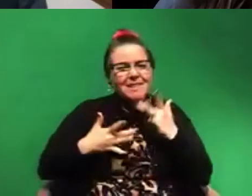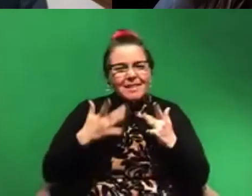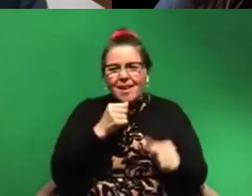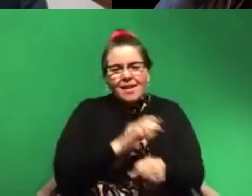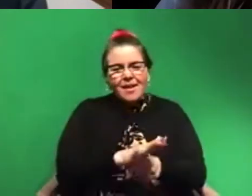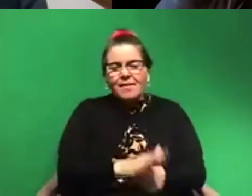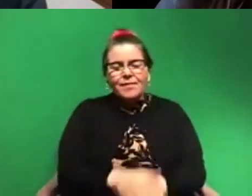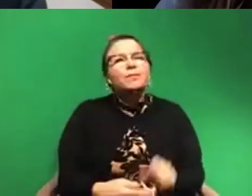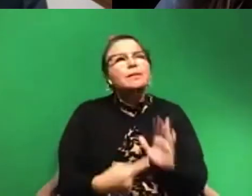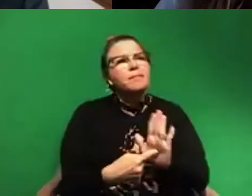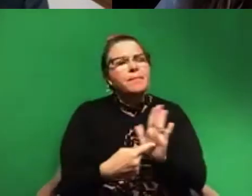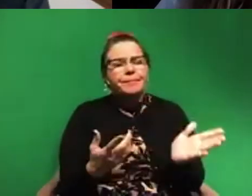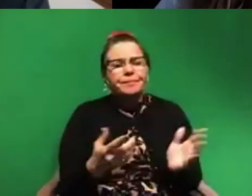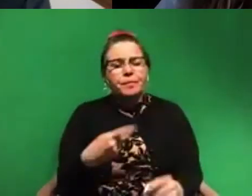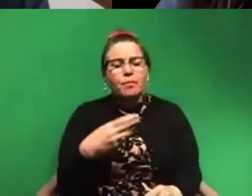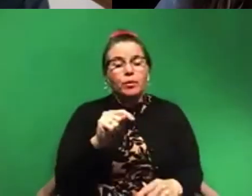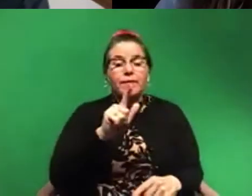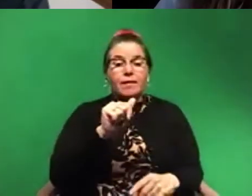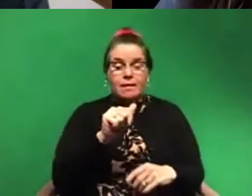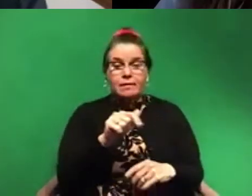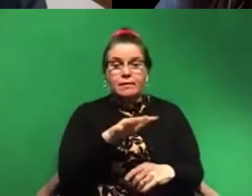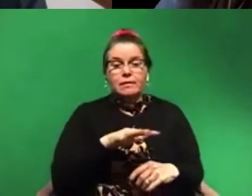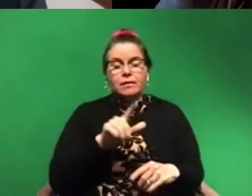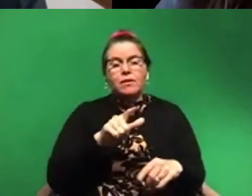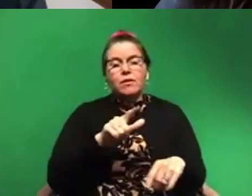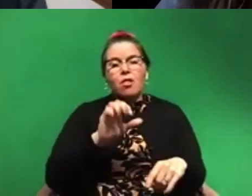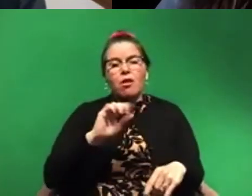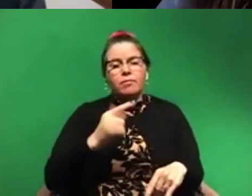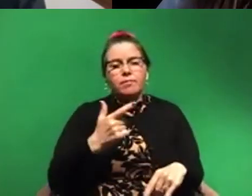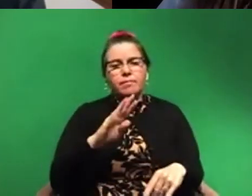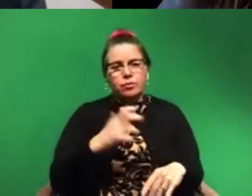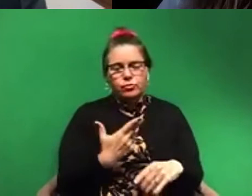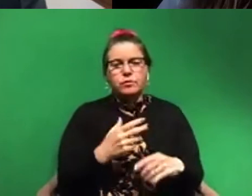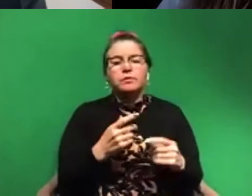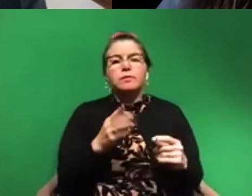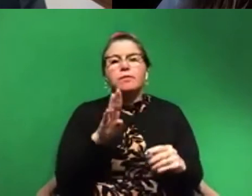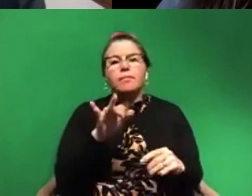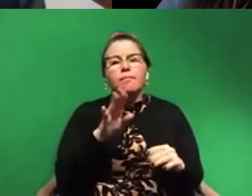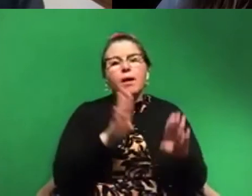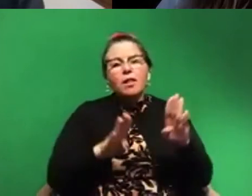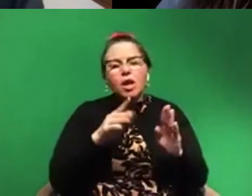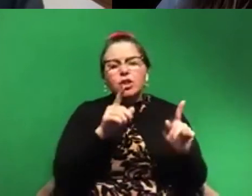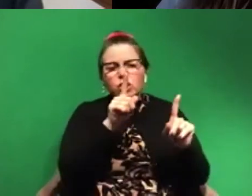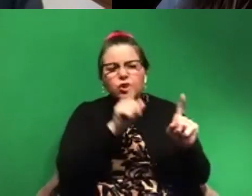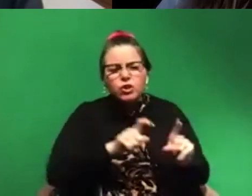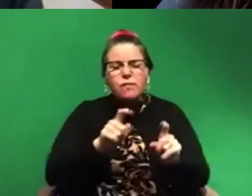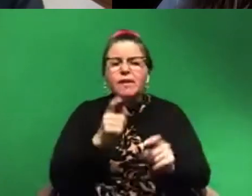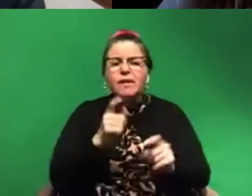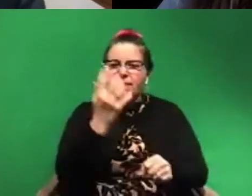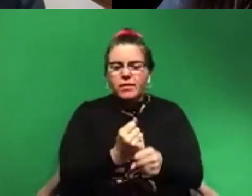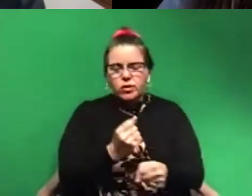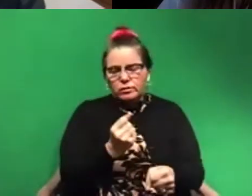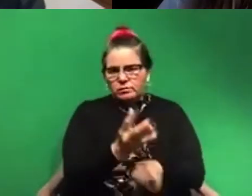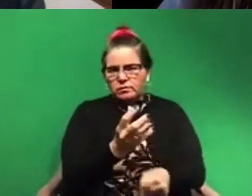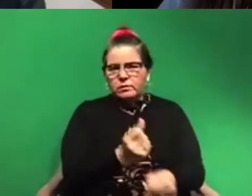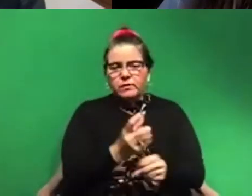Angeles and Long Beach here do a biological survey every five years. And it costs them several hundred thousand dollars every